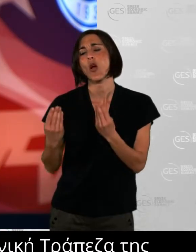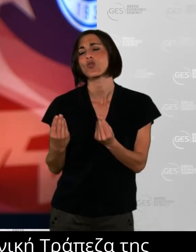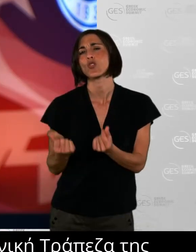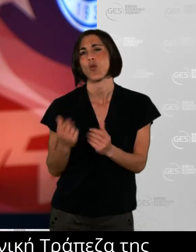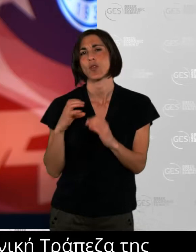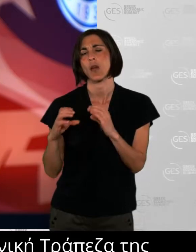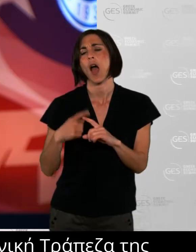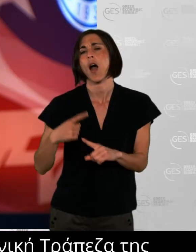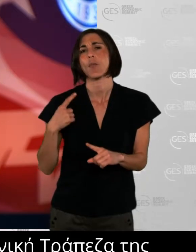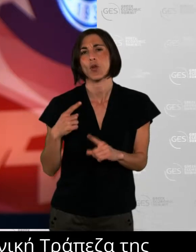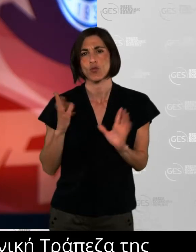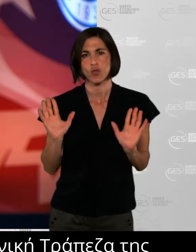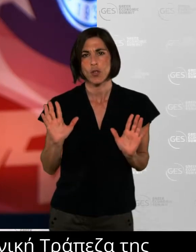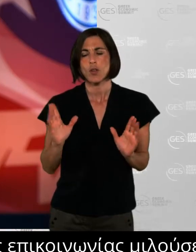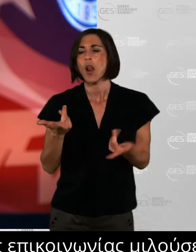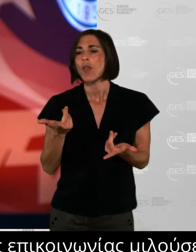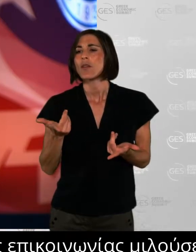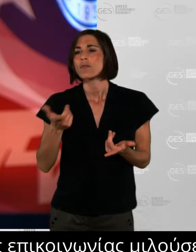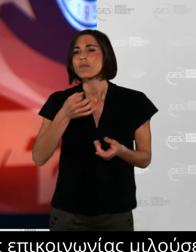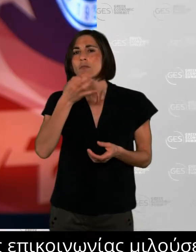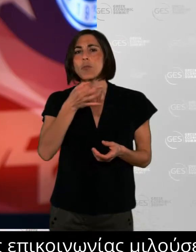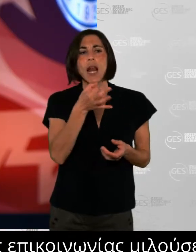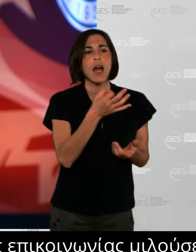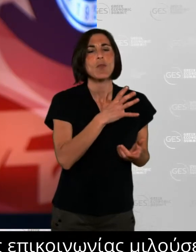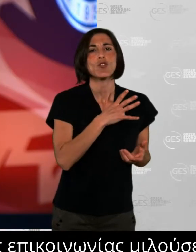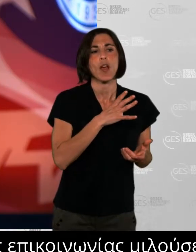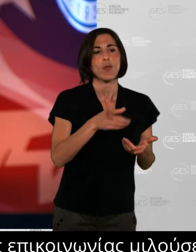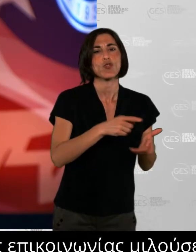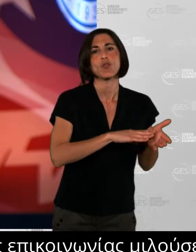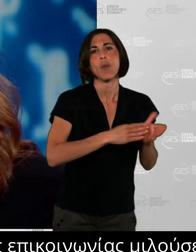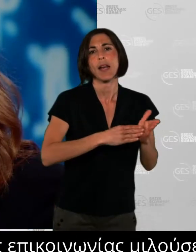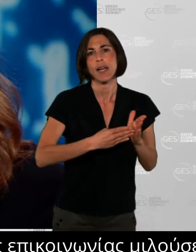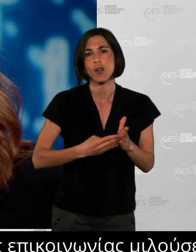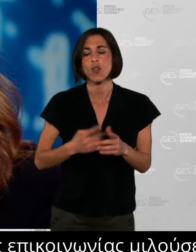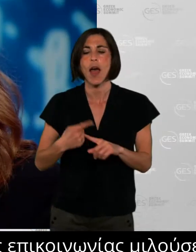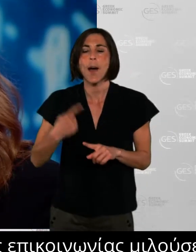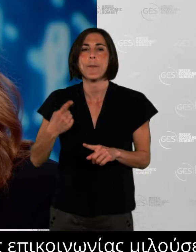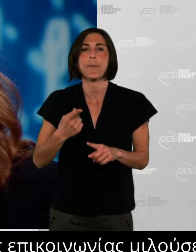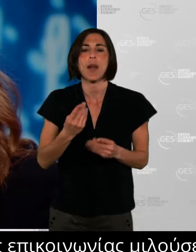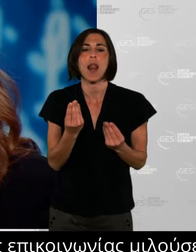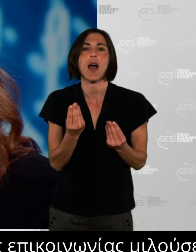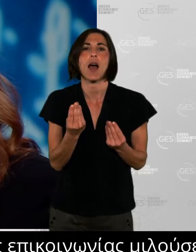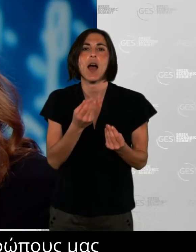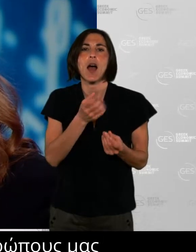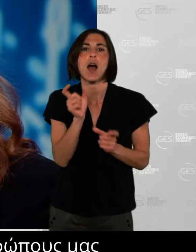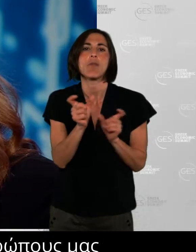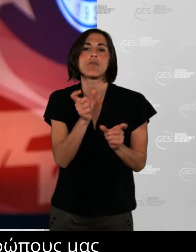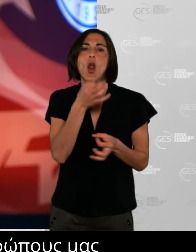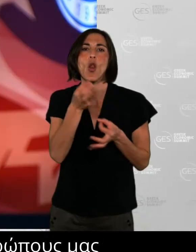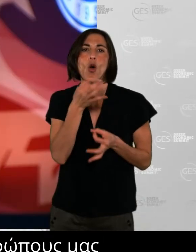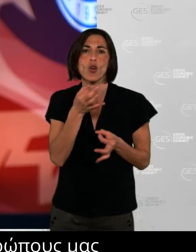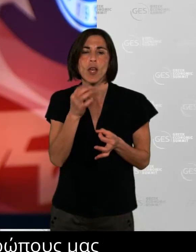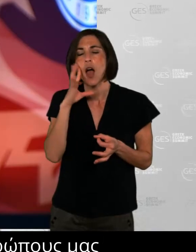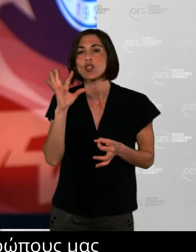people in a more you know simple words so that we fully understand and they fully understand the